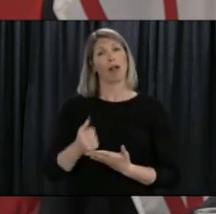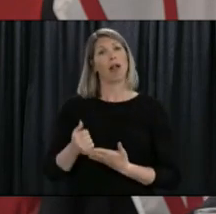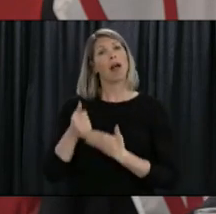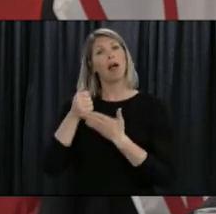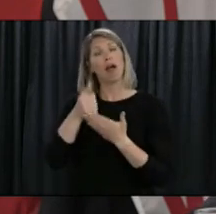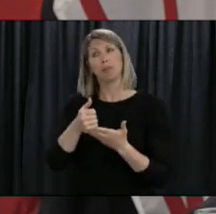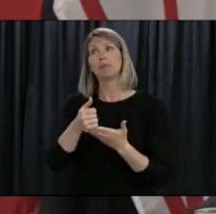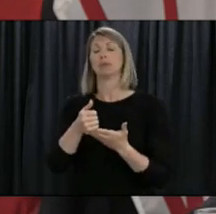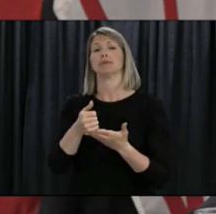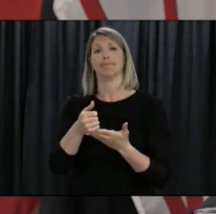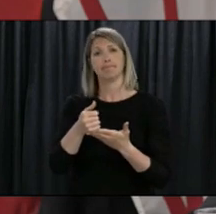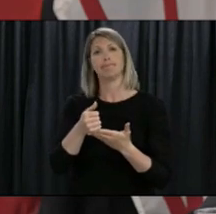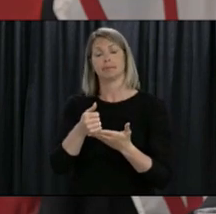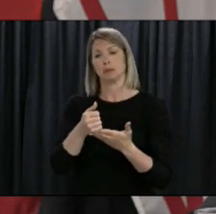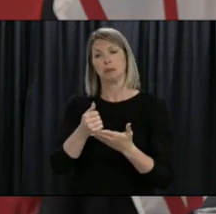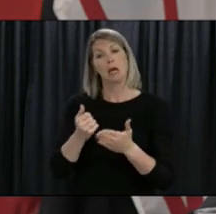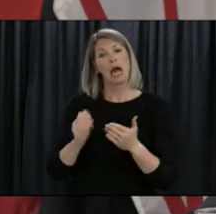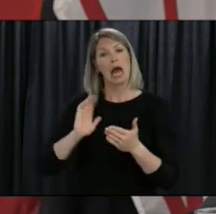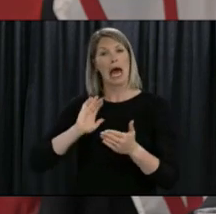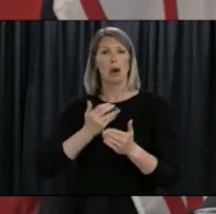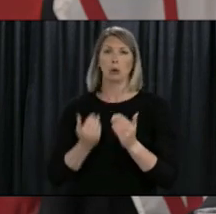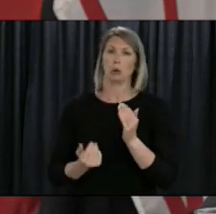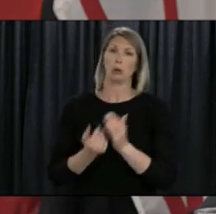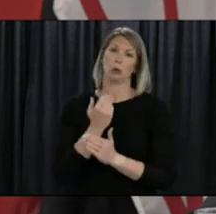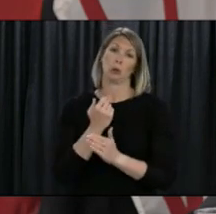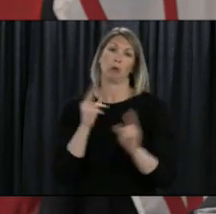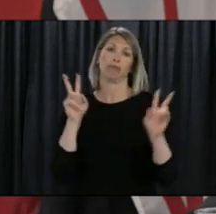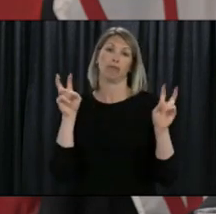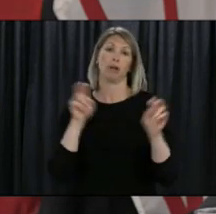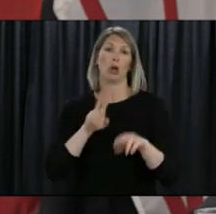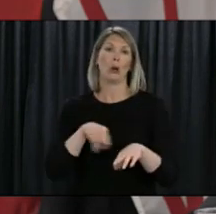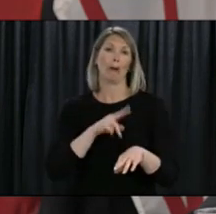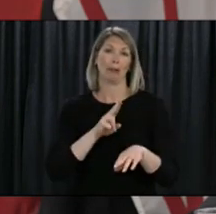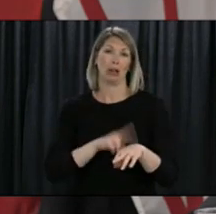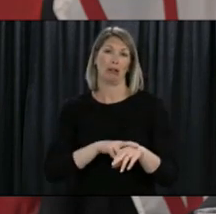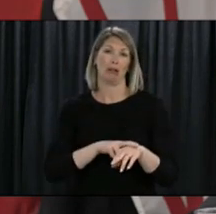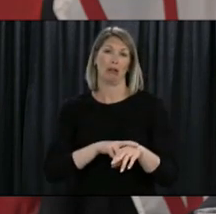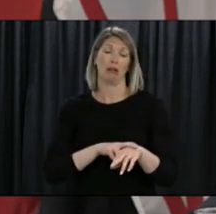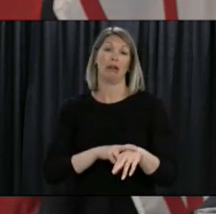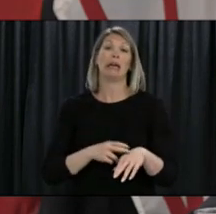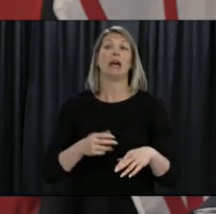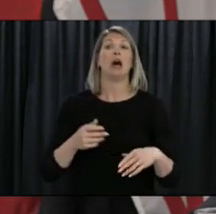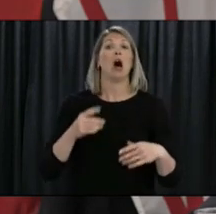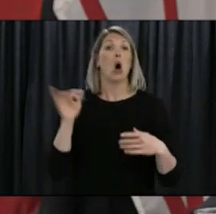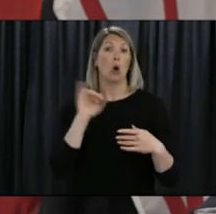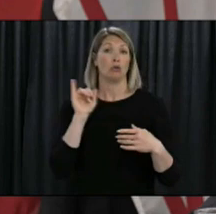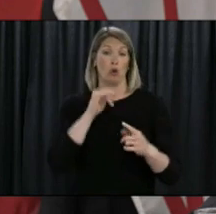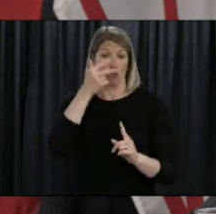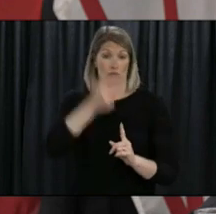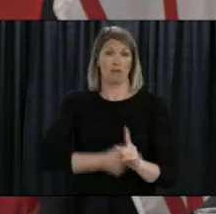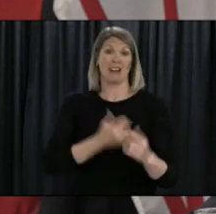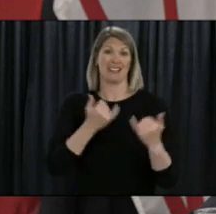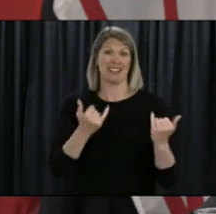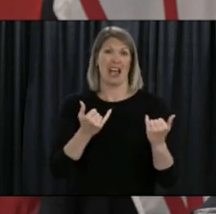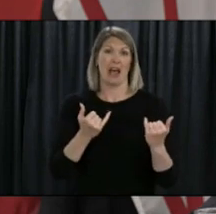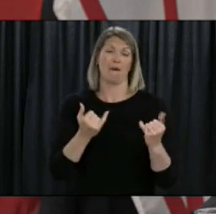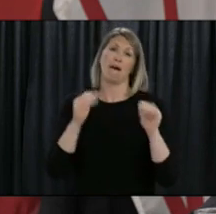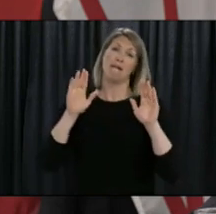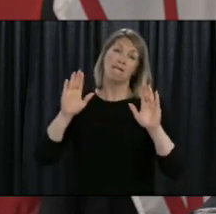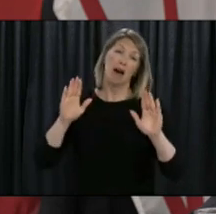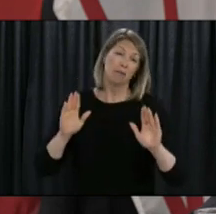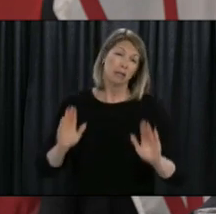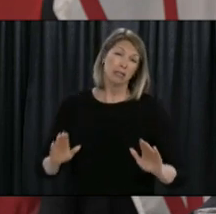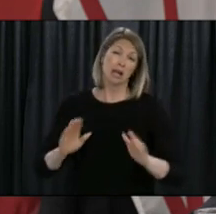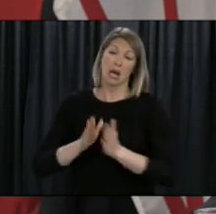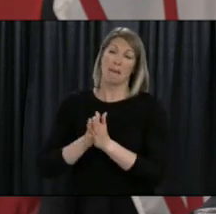together in the new normal. We have had an amazing public health team and public service who have been working extremely hard to